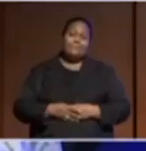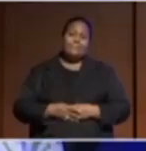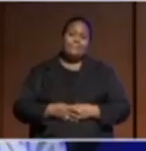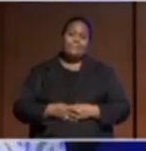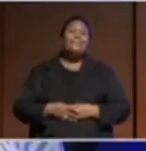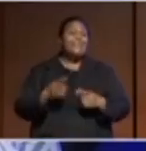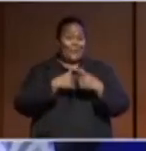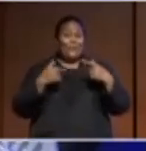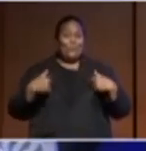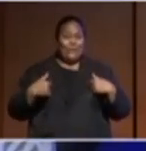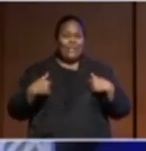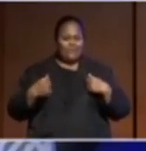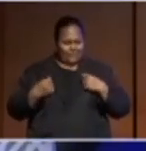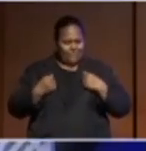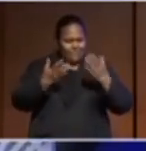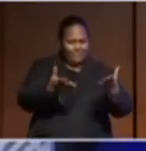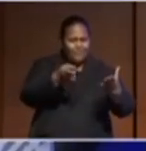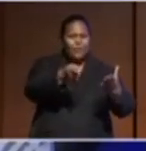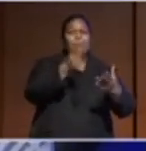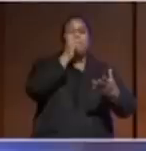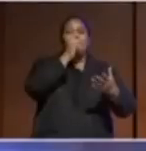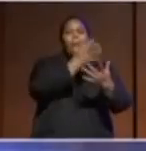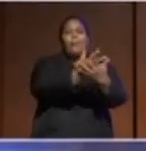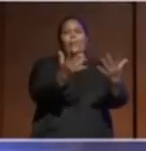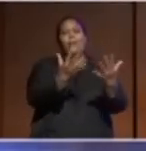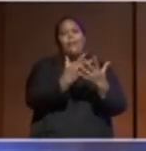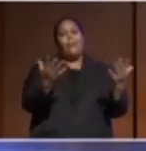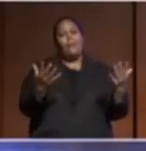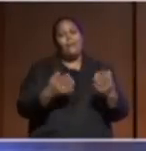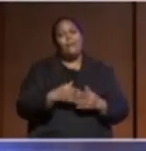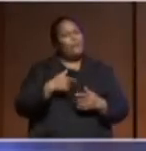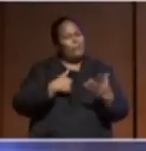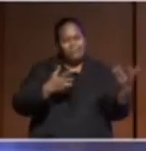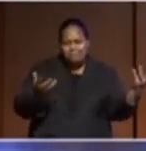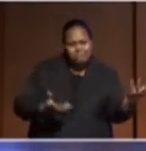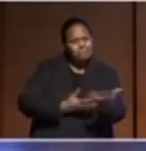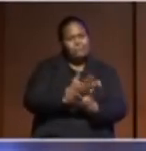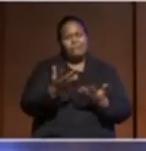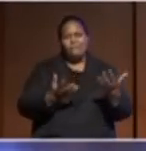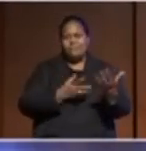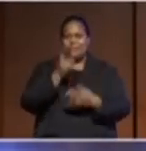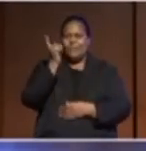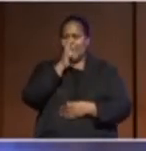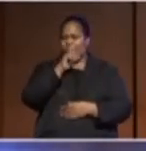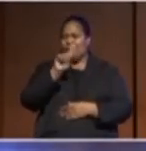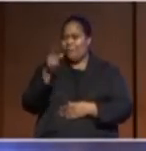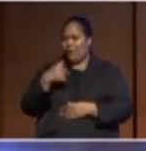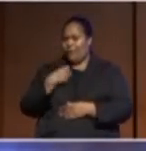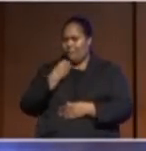the people. The Samoan diaspora helped us out. But I will have to say this to you.